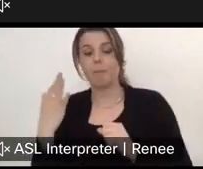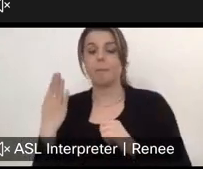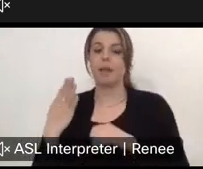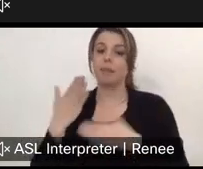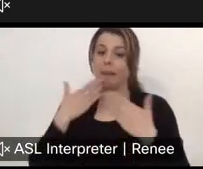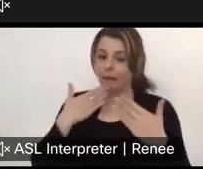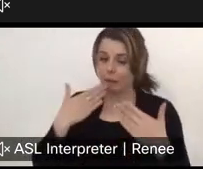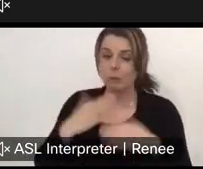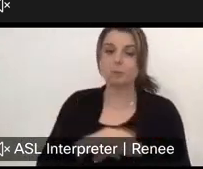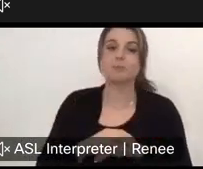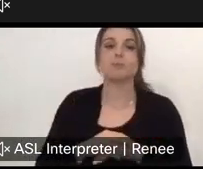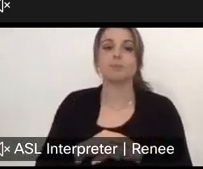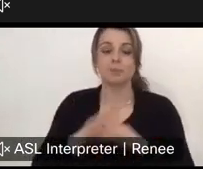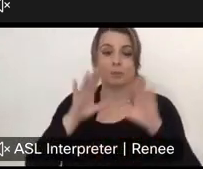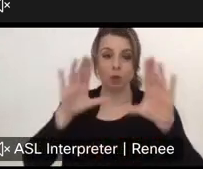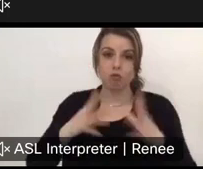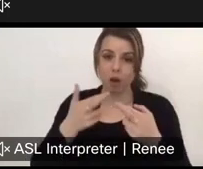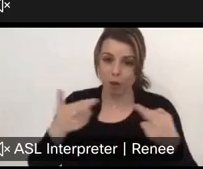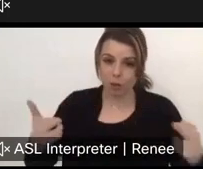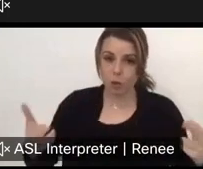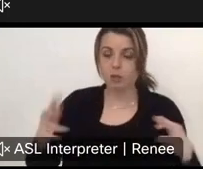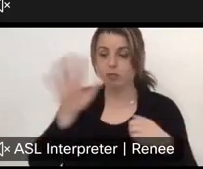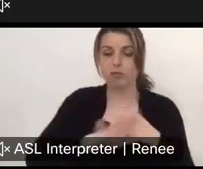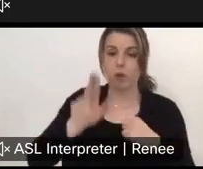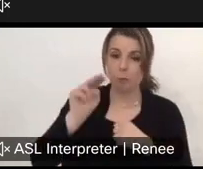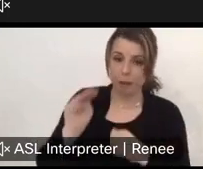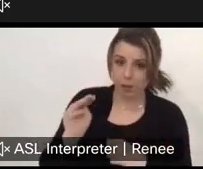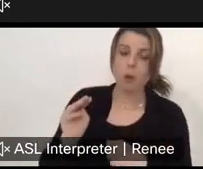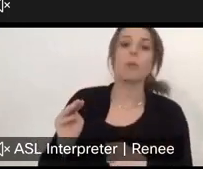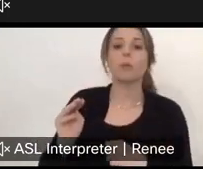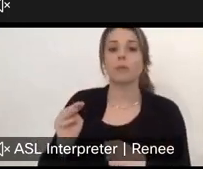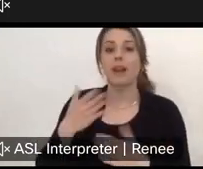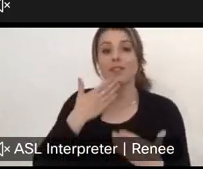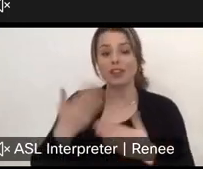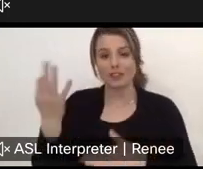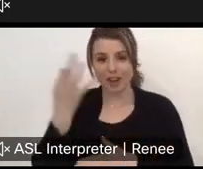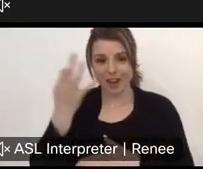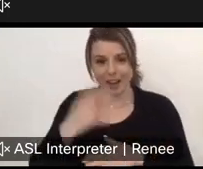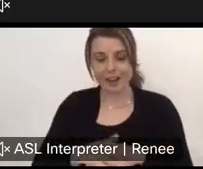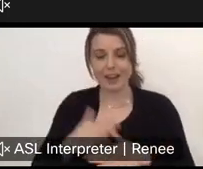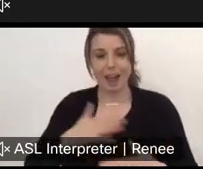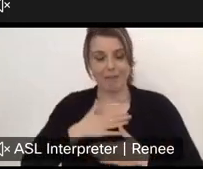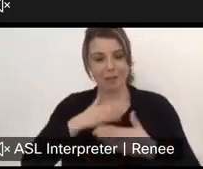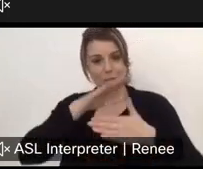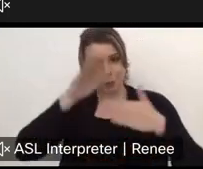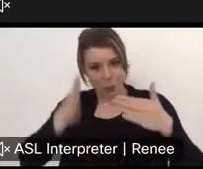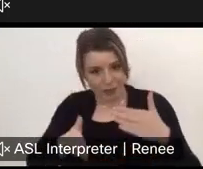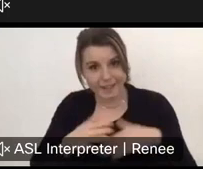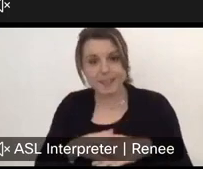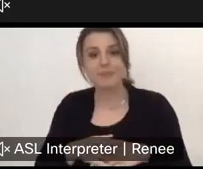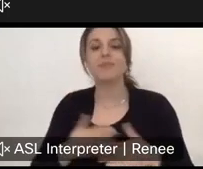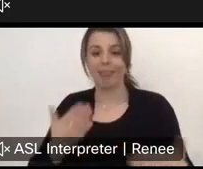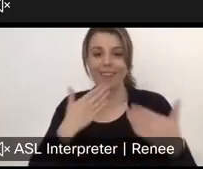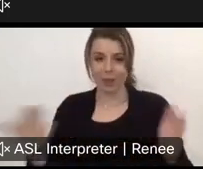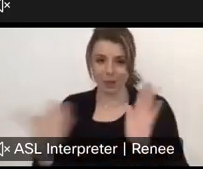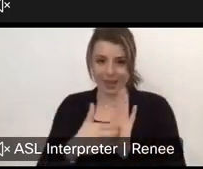Thank you so much. You're such a, a great resource for all of New Mexico and have a good Friday and happy weekend. And, um, thank you